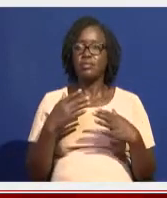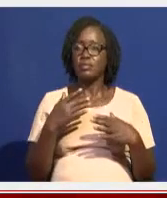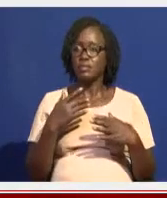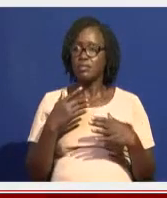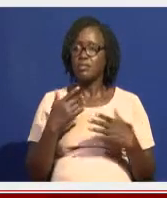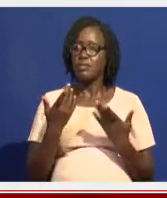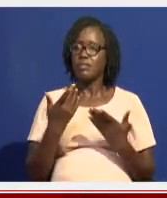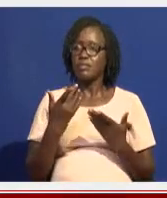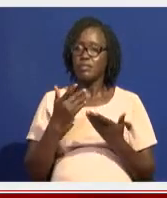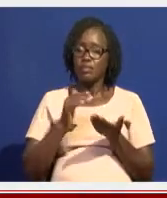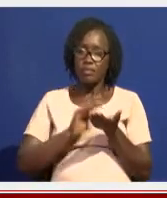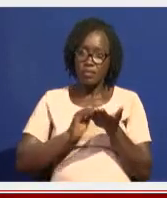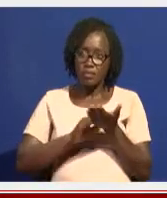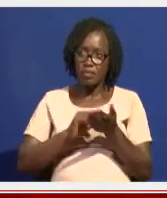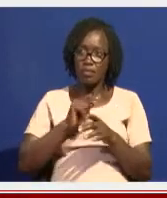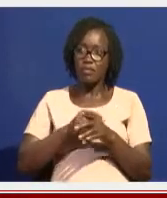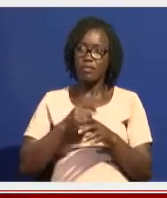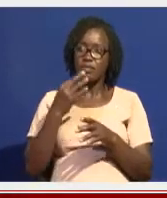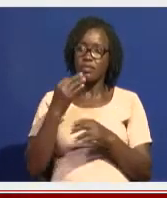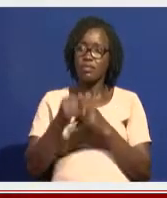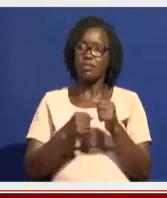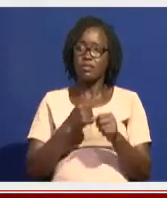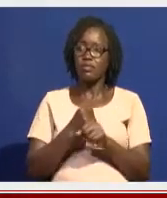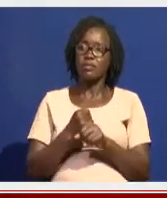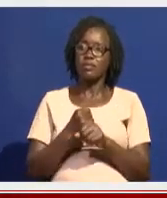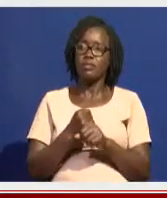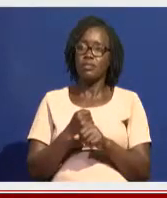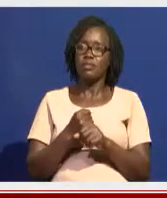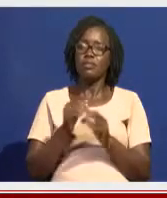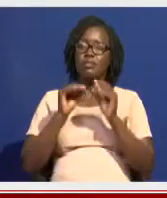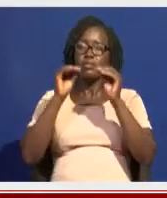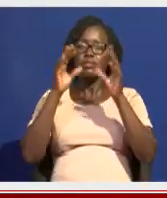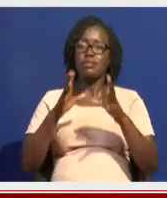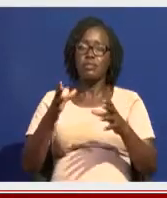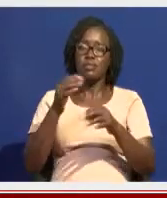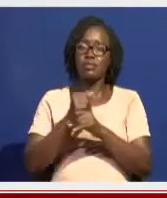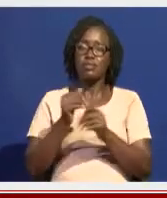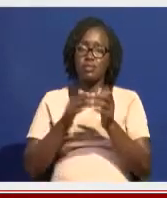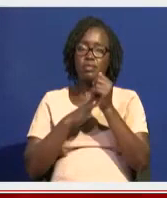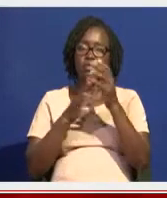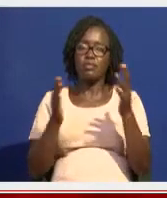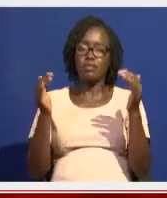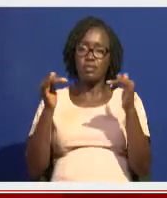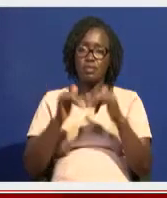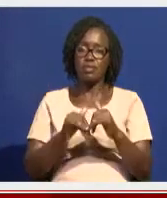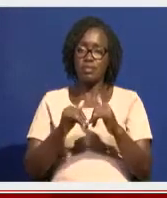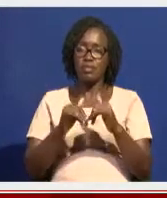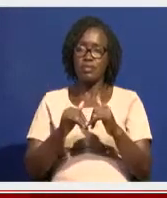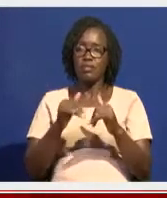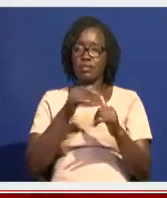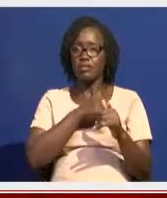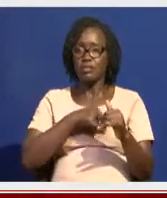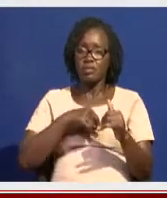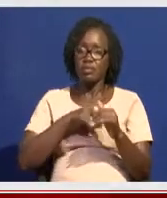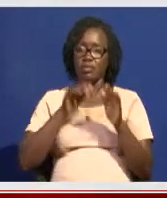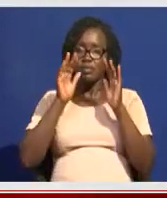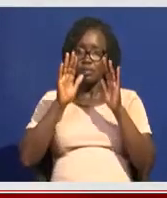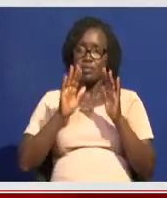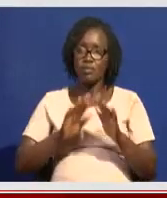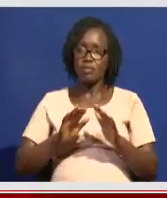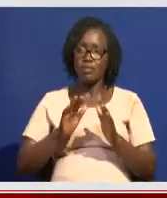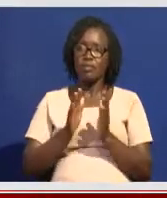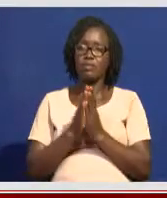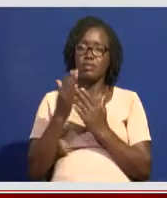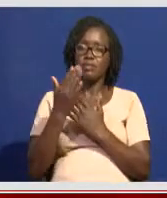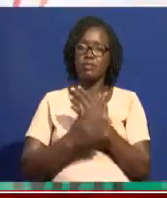who made the remarks during the third annual Kenya Teachers Sarko Association Leader Summit, tipped delegates on the importance of